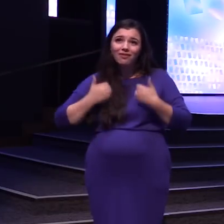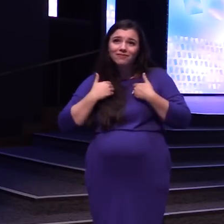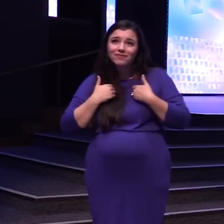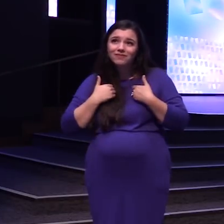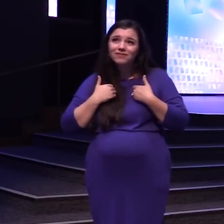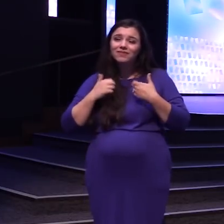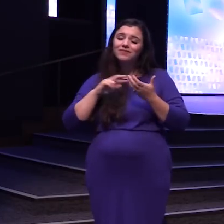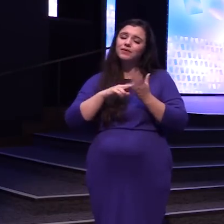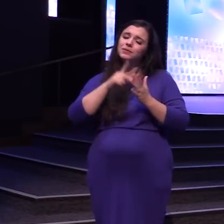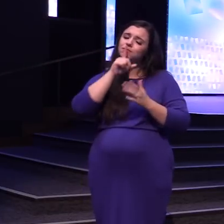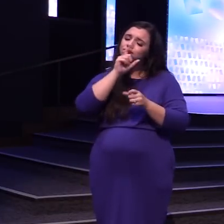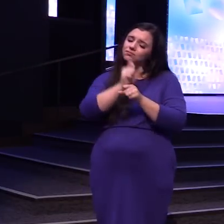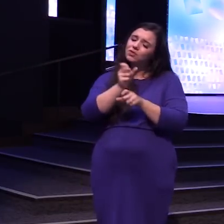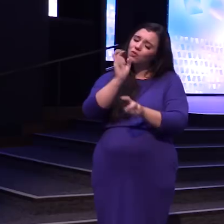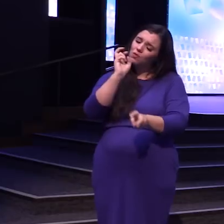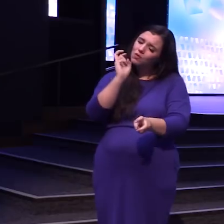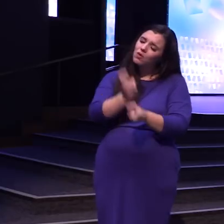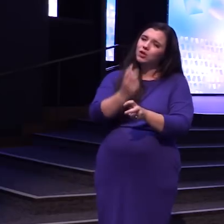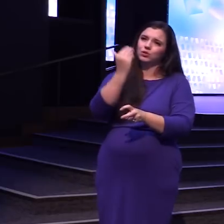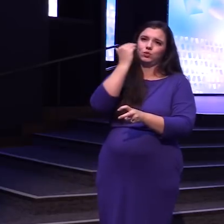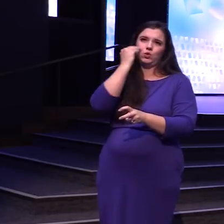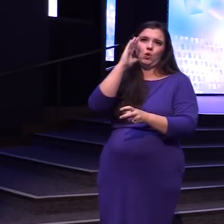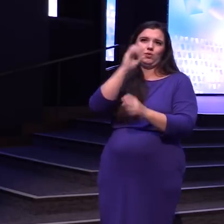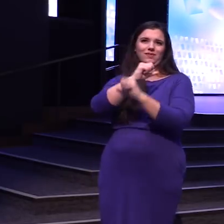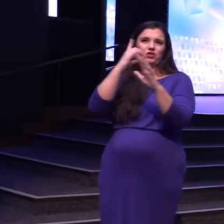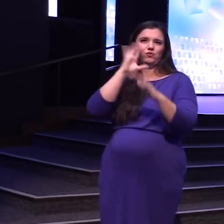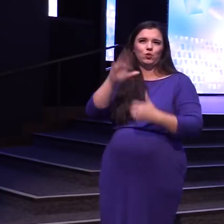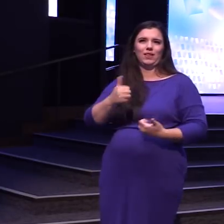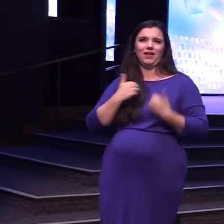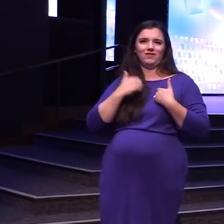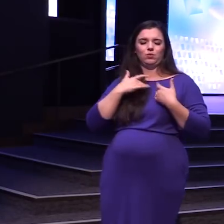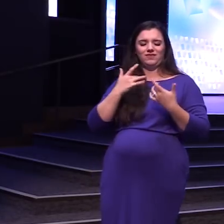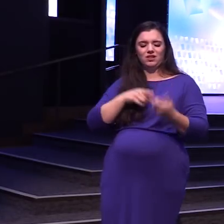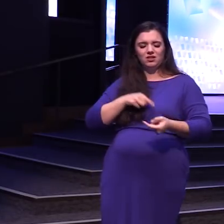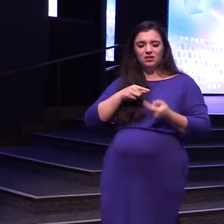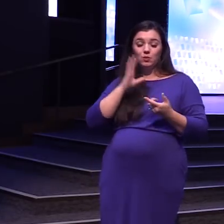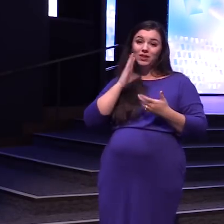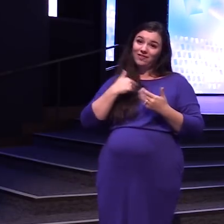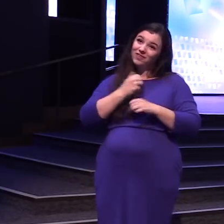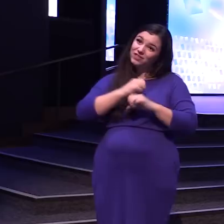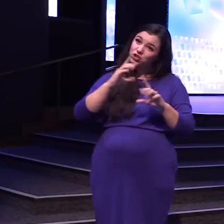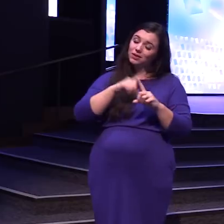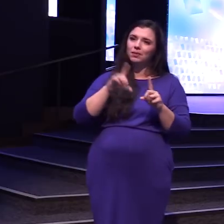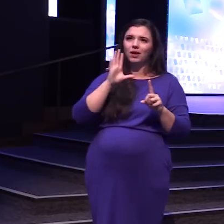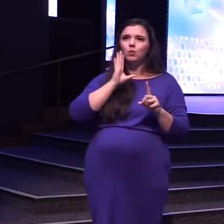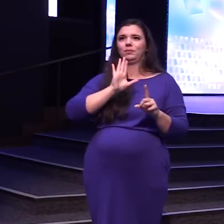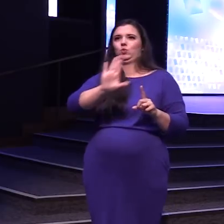it's Really hard To know What the Vision is For your Life You'll have A vision But it'll Just be Yours